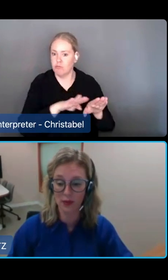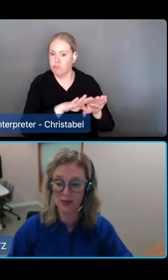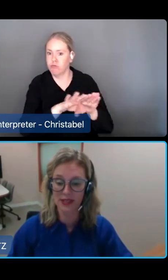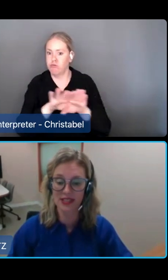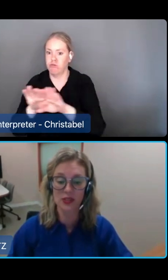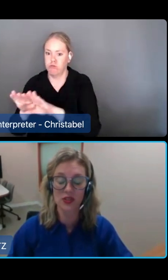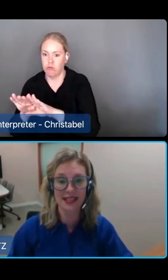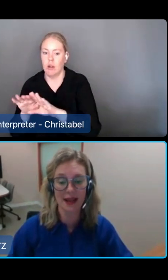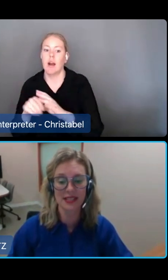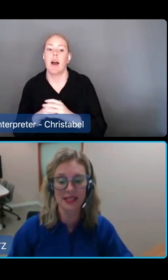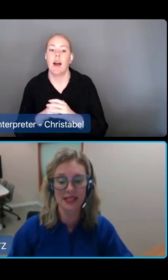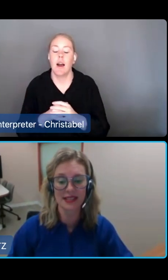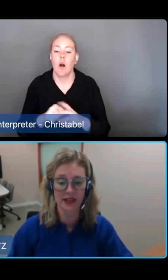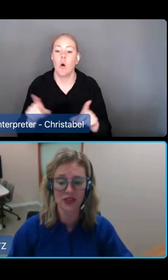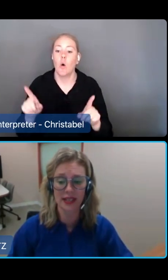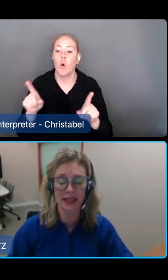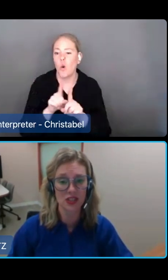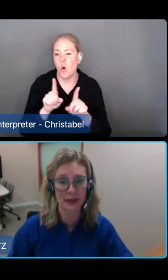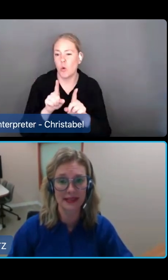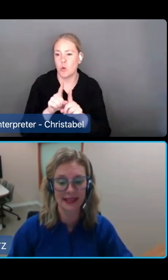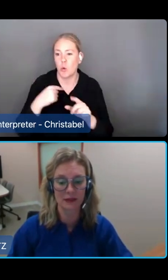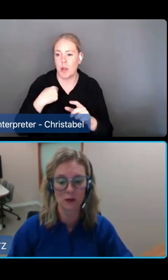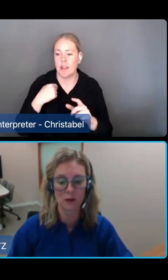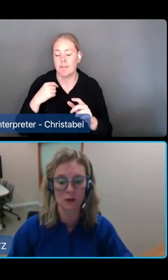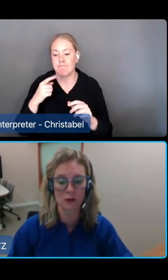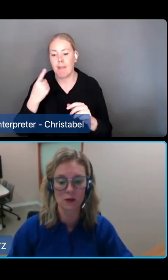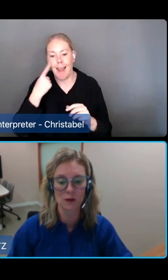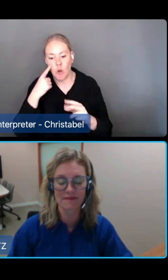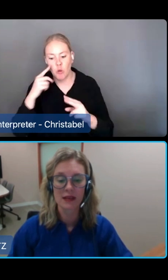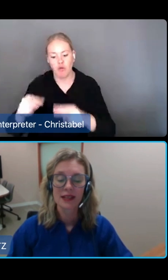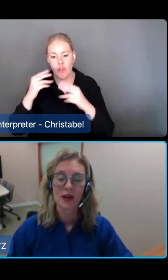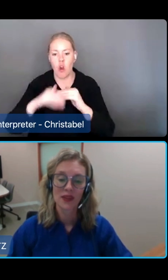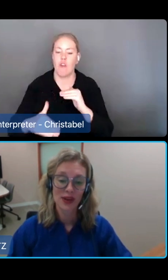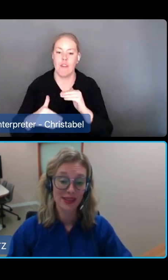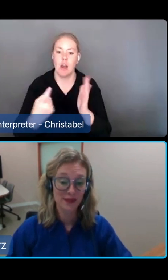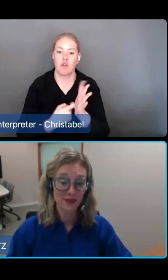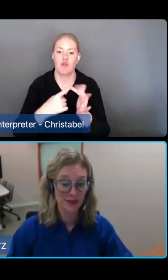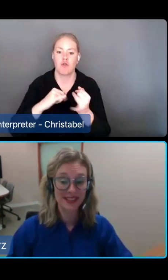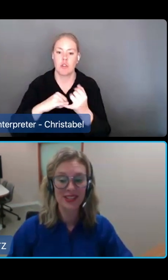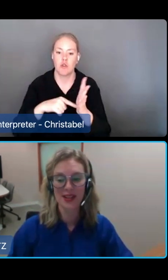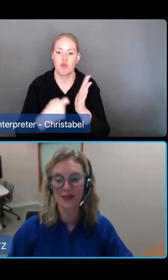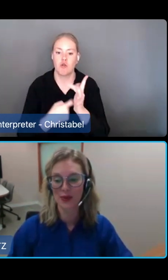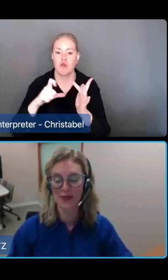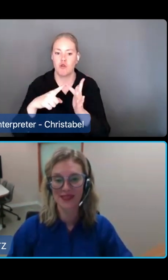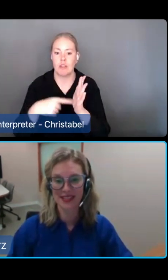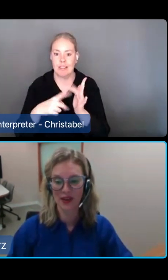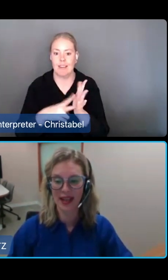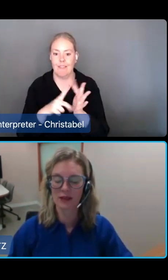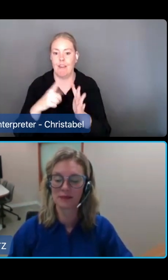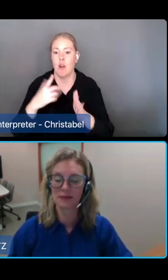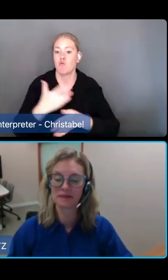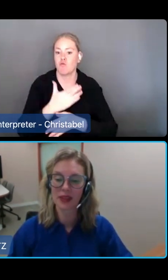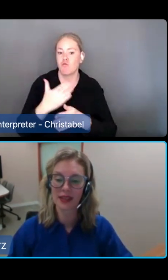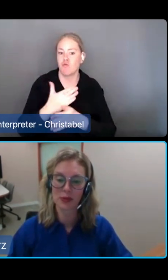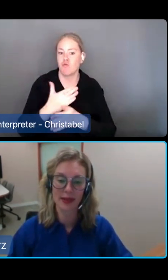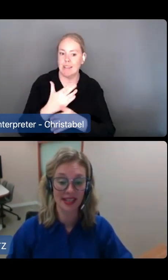arrangements to address gaps in state and territory guardianship and consent laws. On the 9th of November, just over 12 months ago